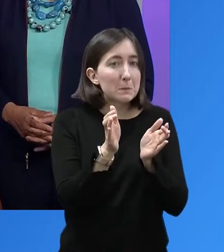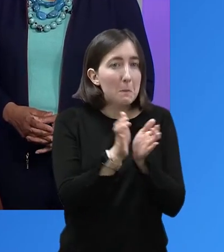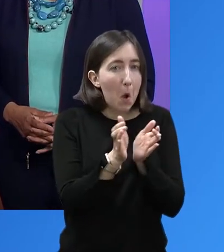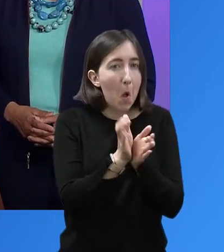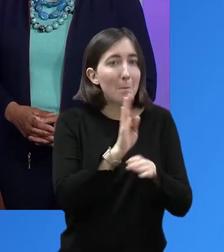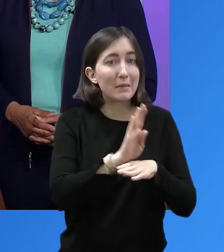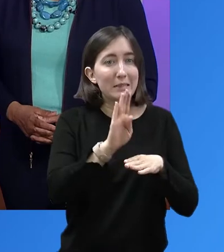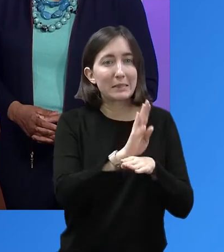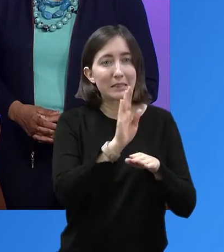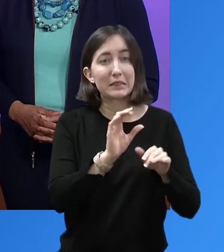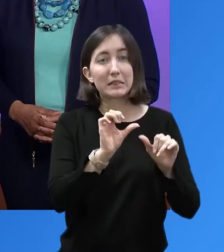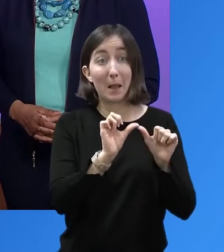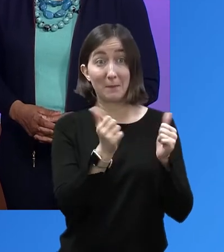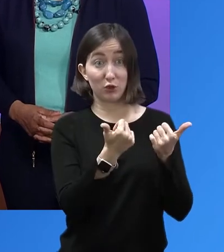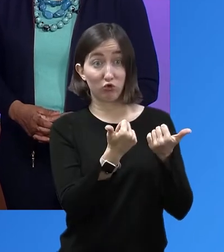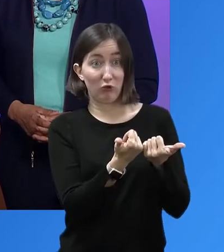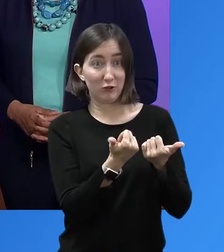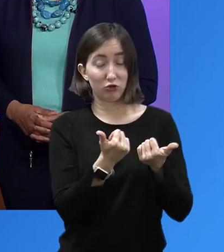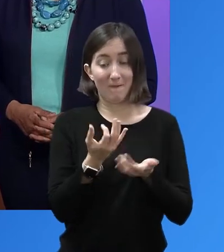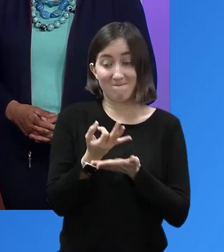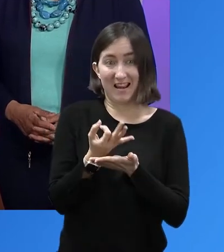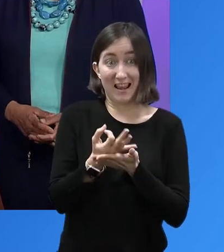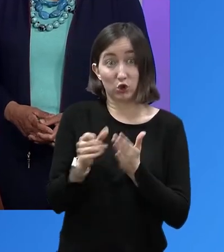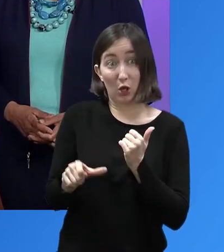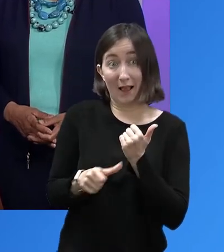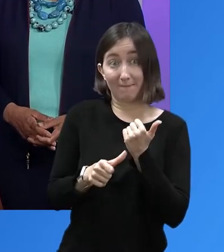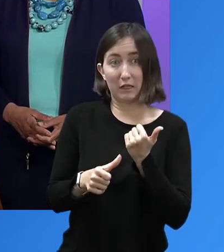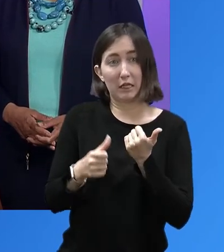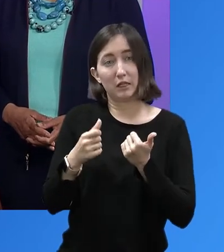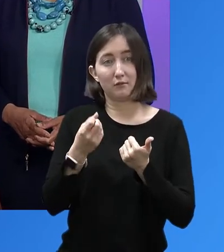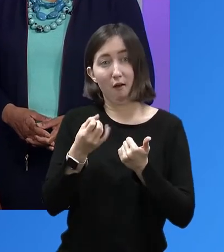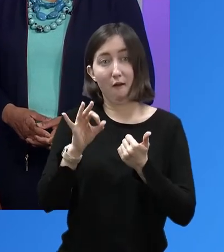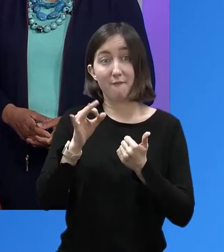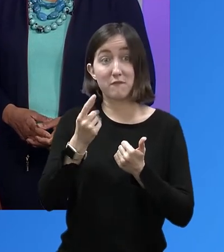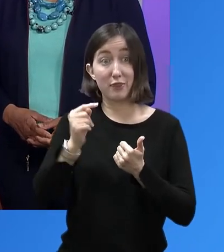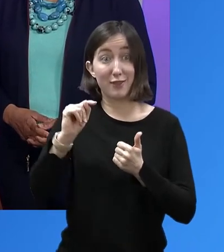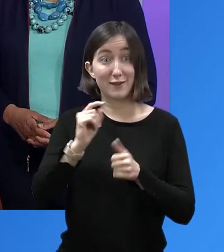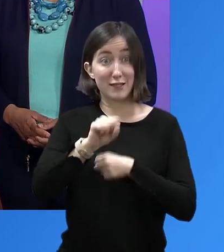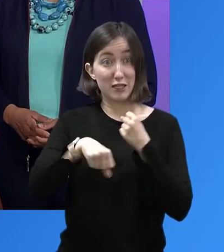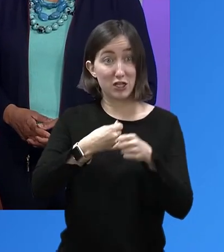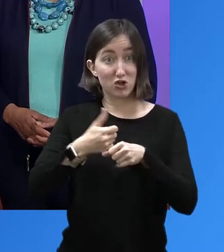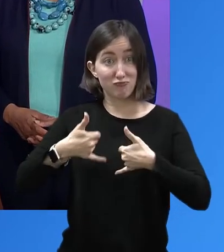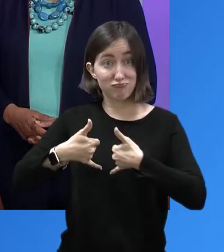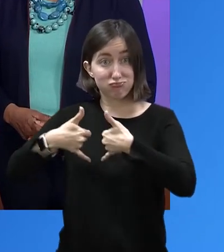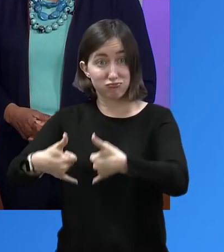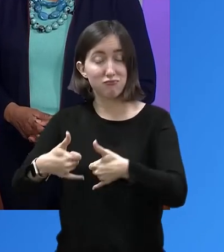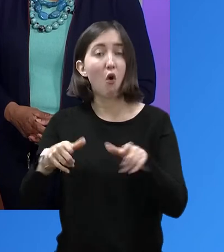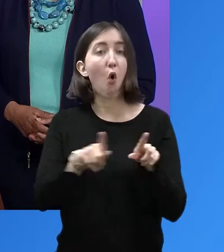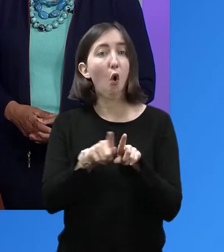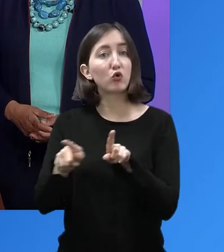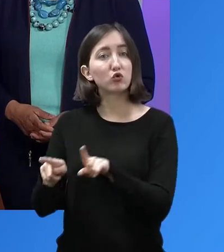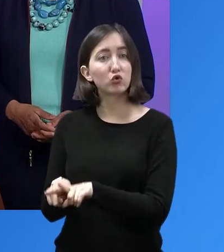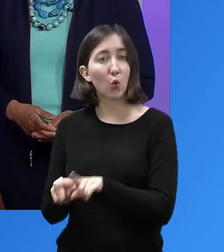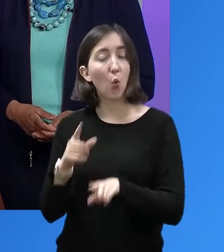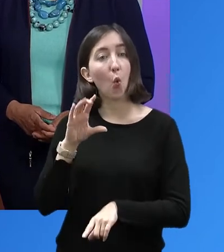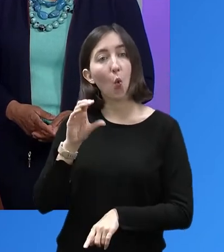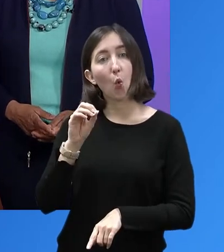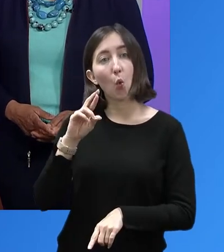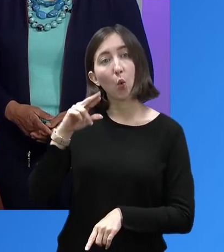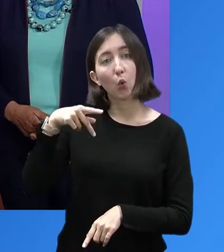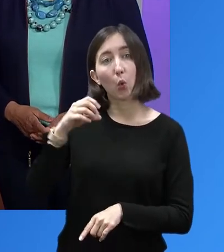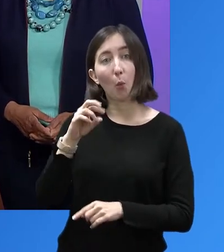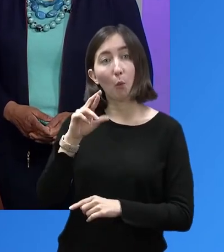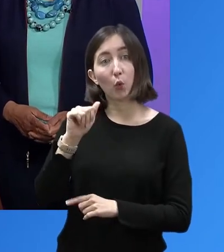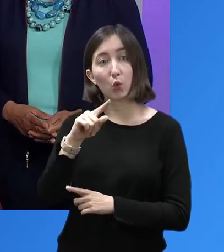Advocate of the Year, and the Minority Enterprise Development Consortium's Corporate Advocate of the Year. The San